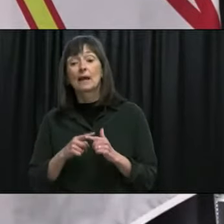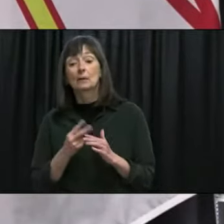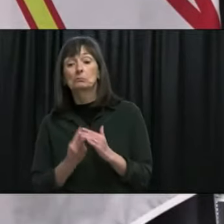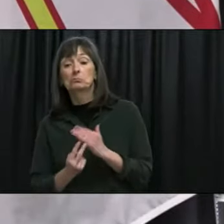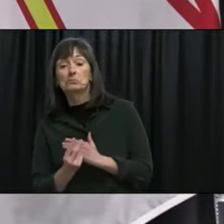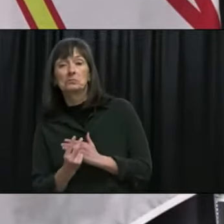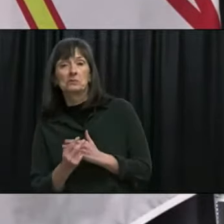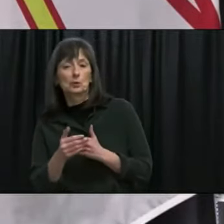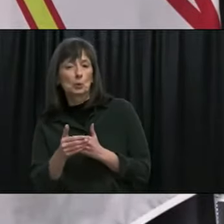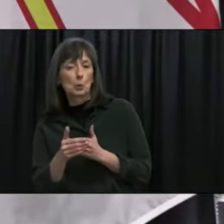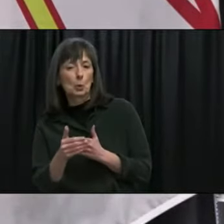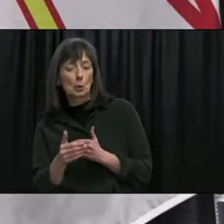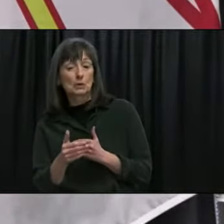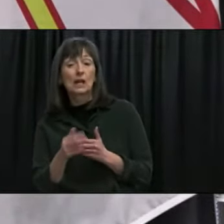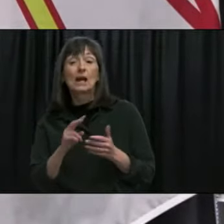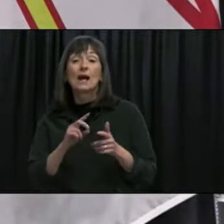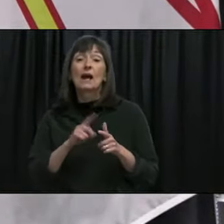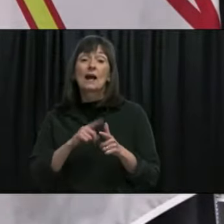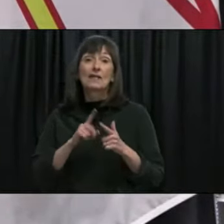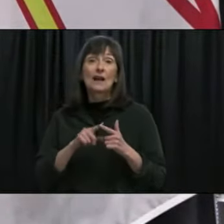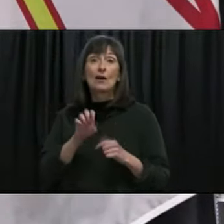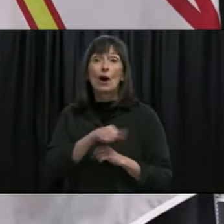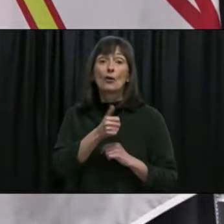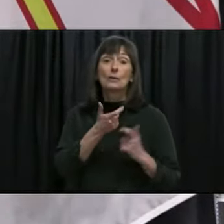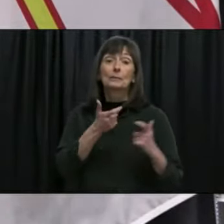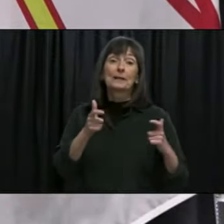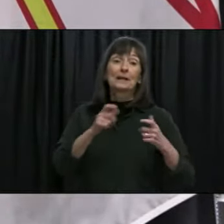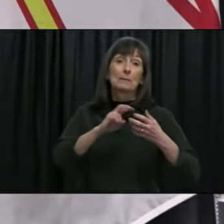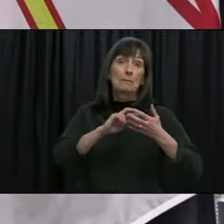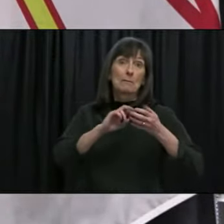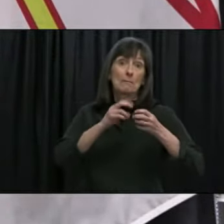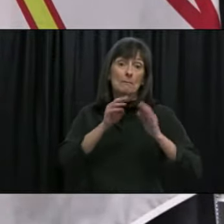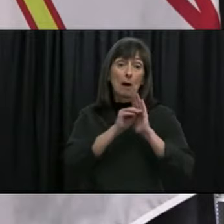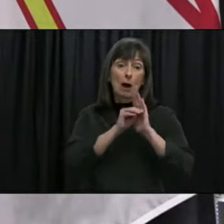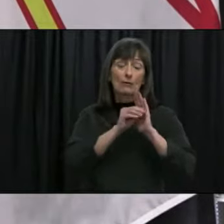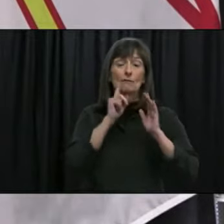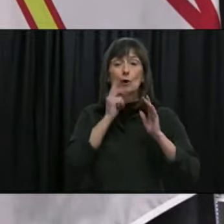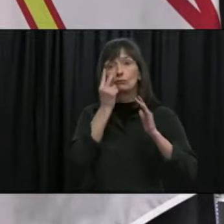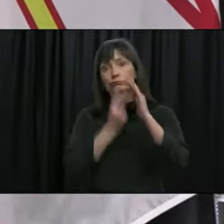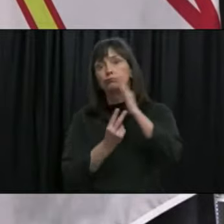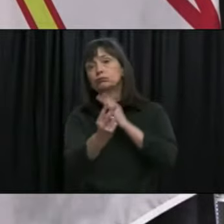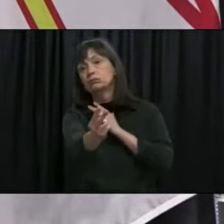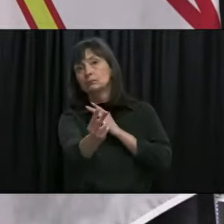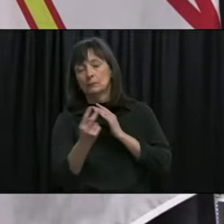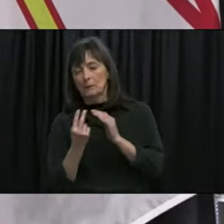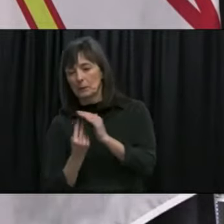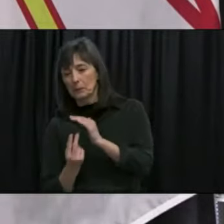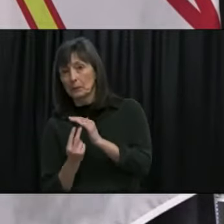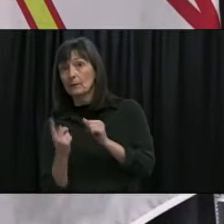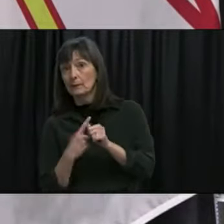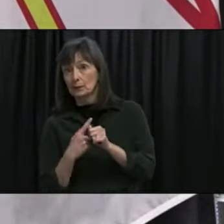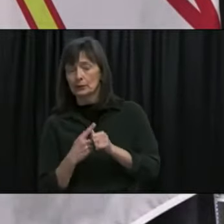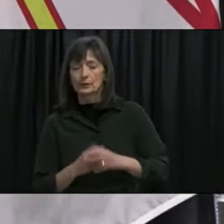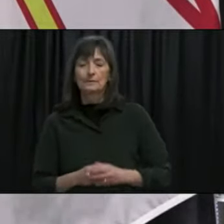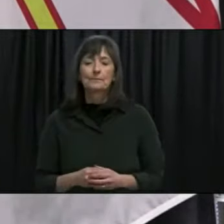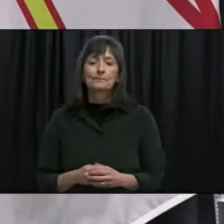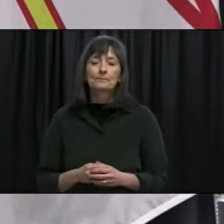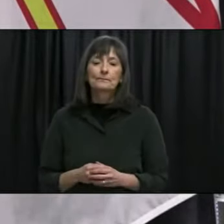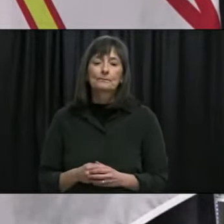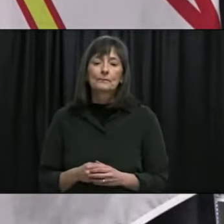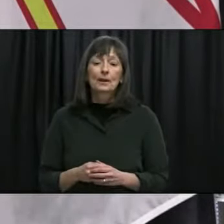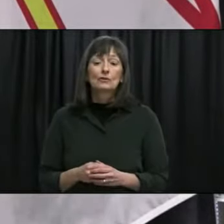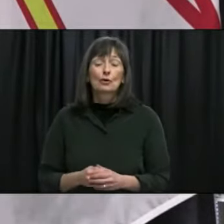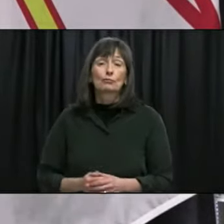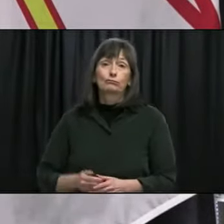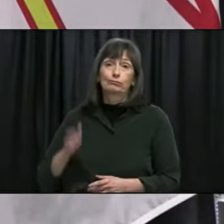then using mechanistic models project in the longer term and so each of the scenarios we certainly learn from our previous